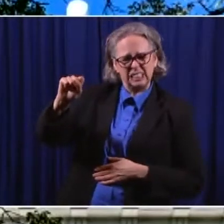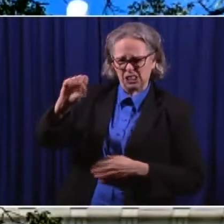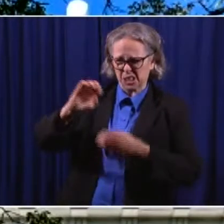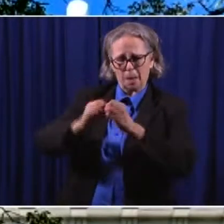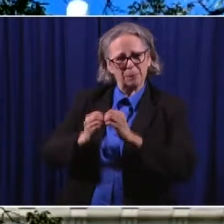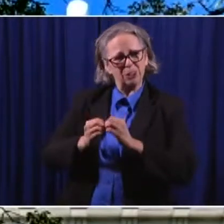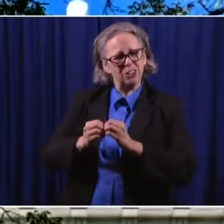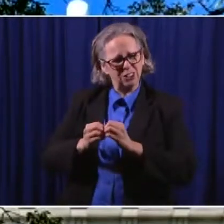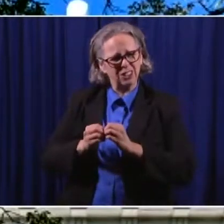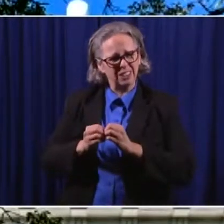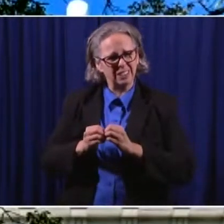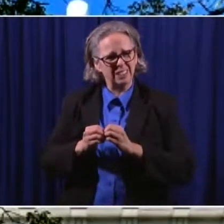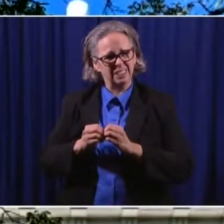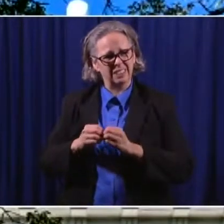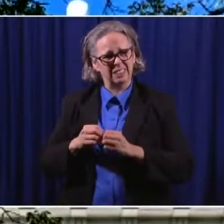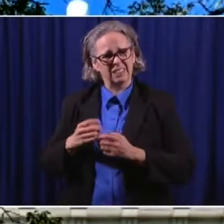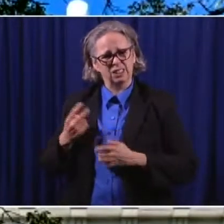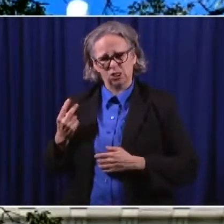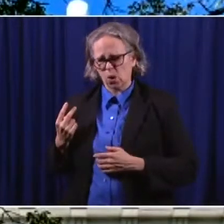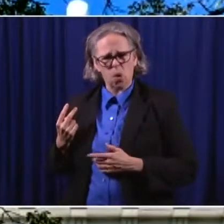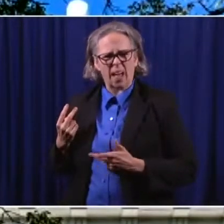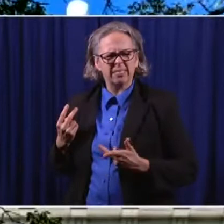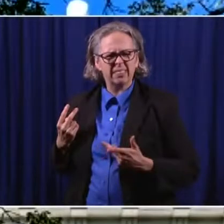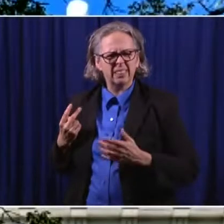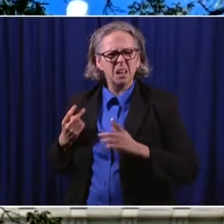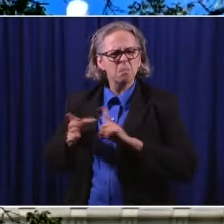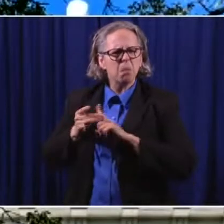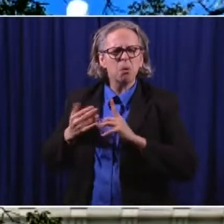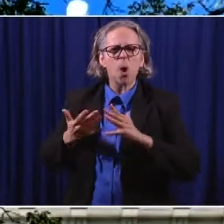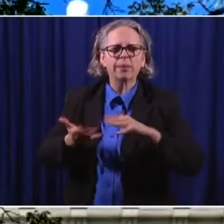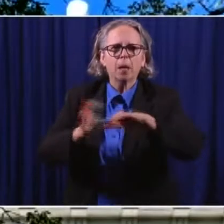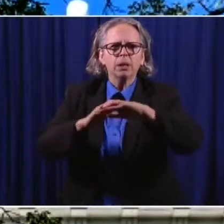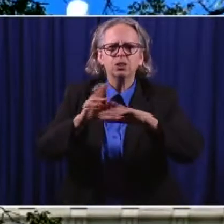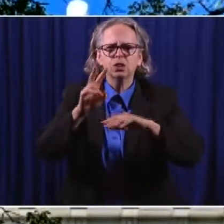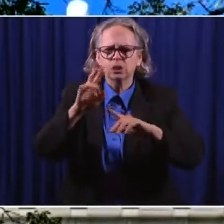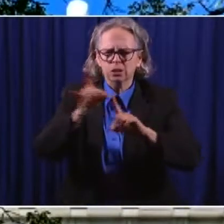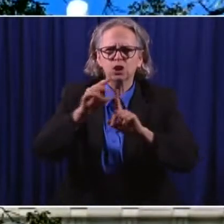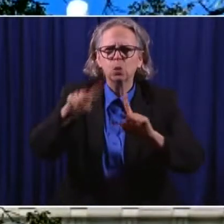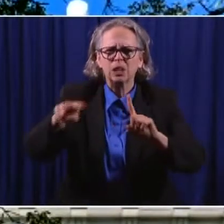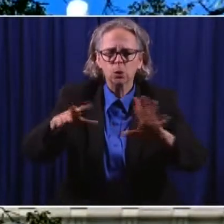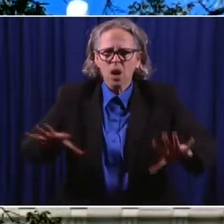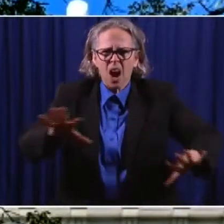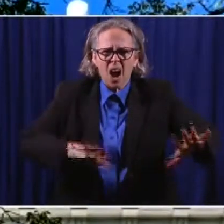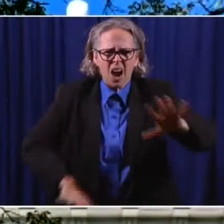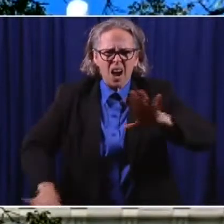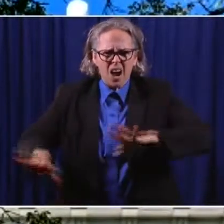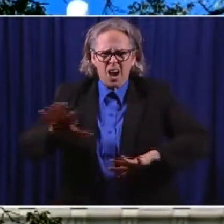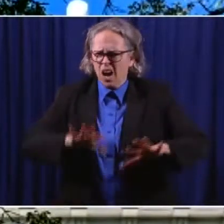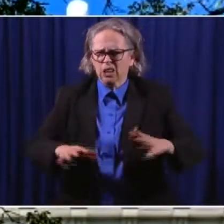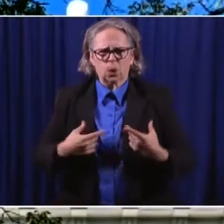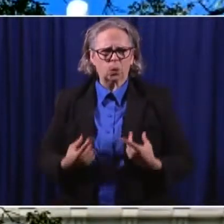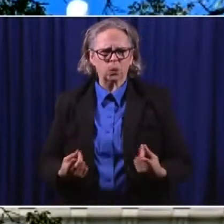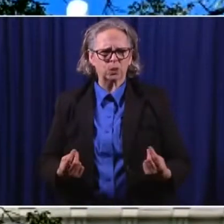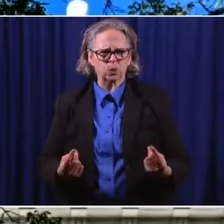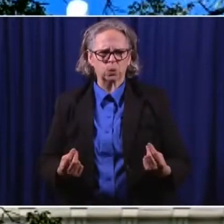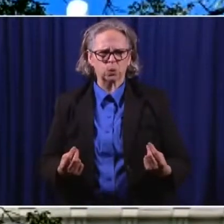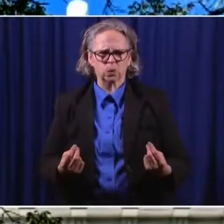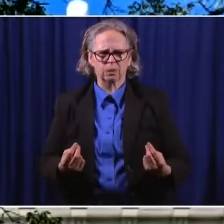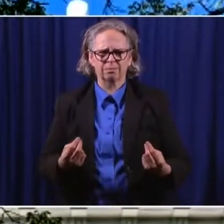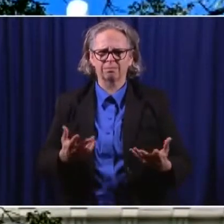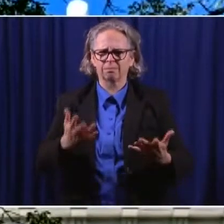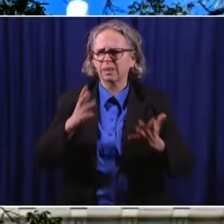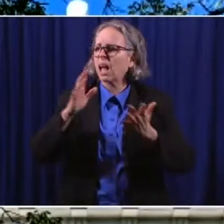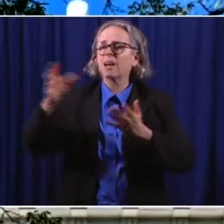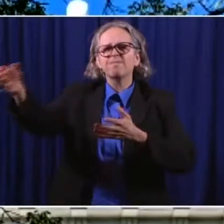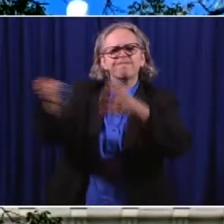to 22. And we're doing our own contact tracing. We're finding that because of our